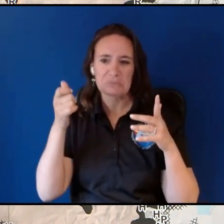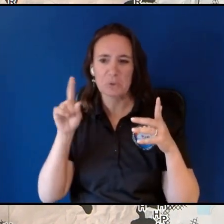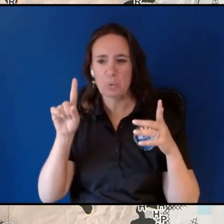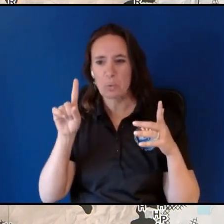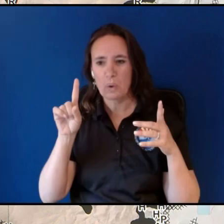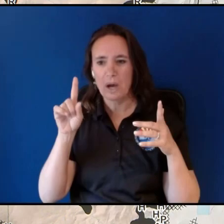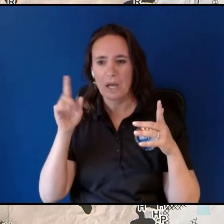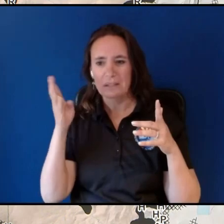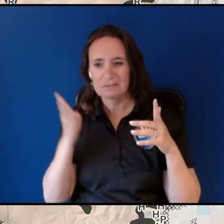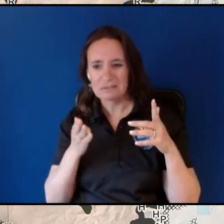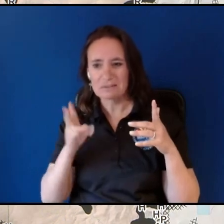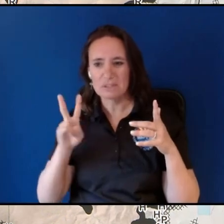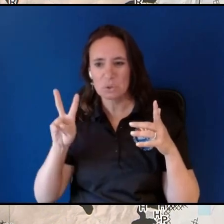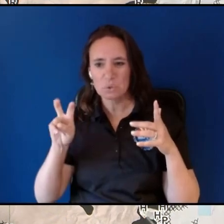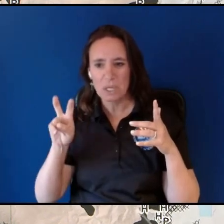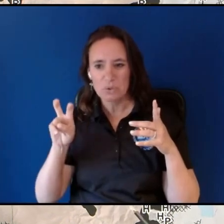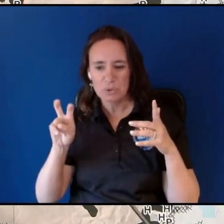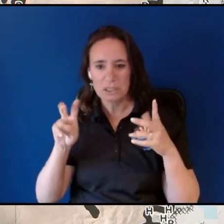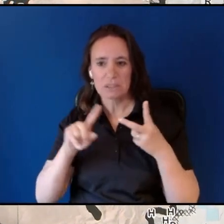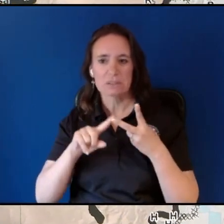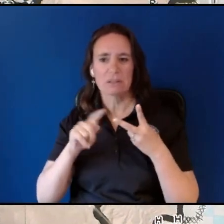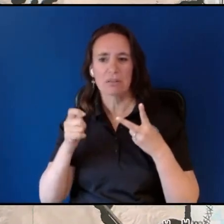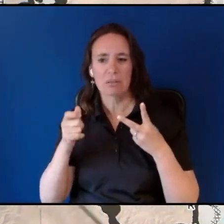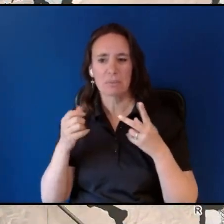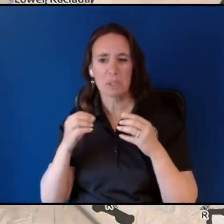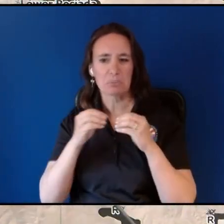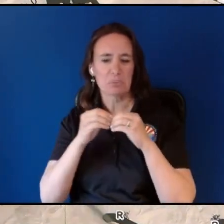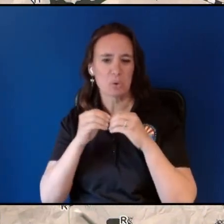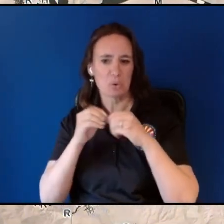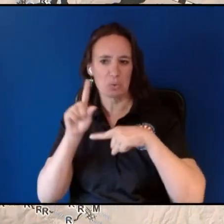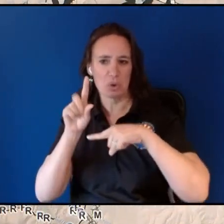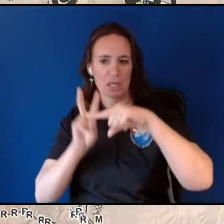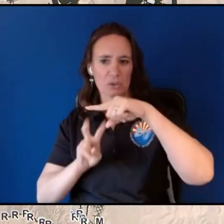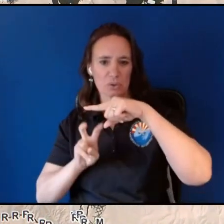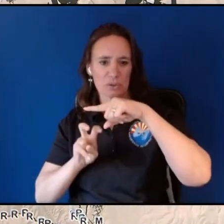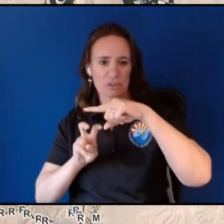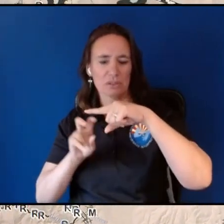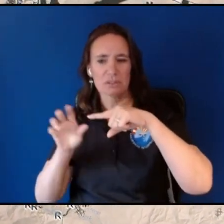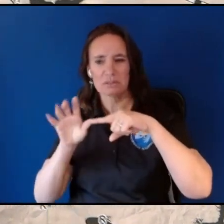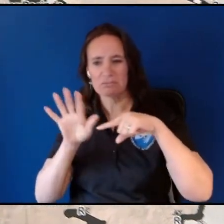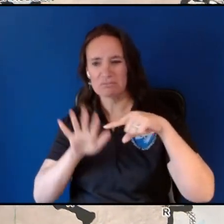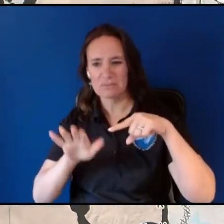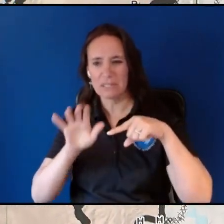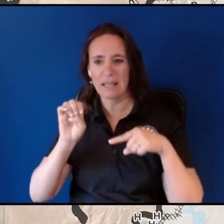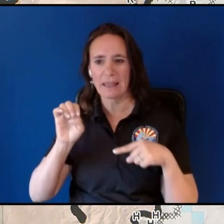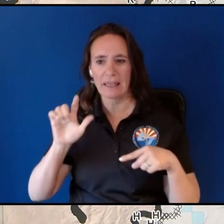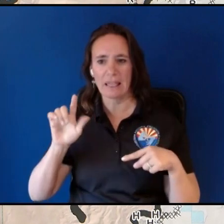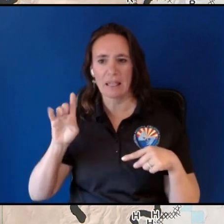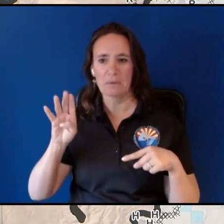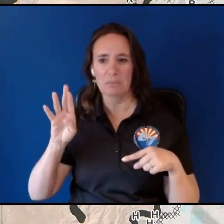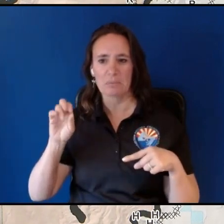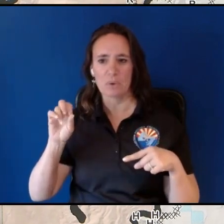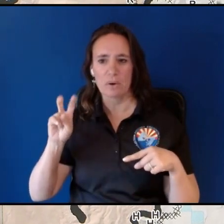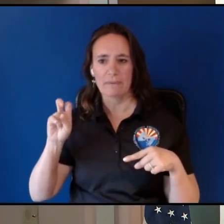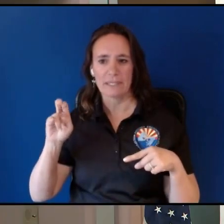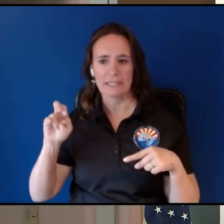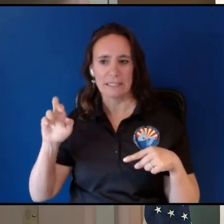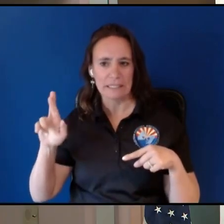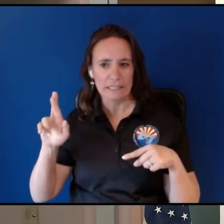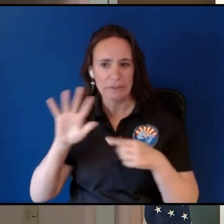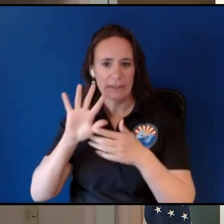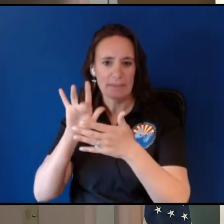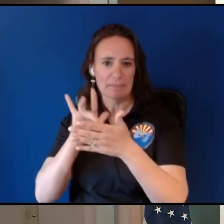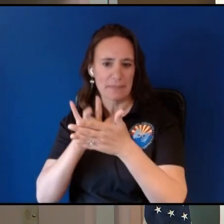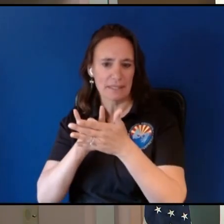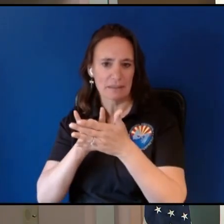couple places a little bit more especially around El Porvenir here in the middle of the footprint here northern areas got